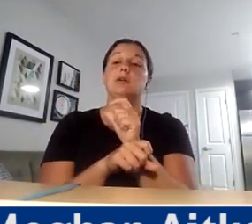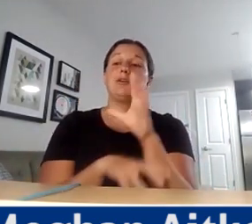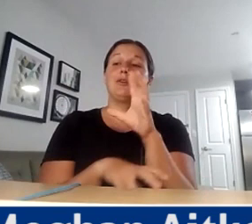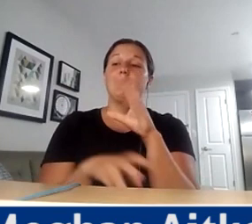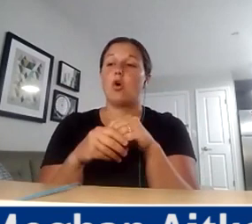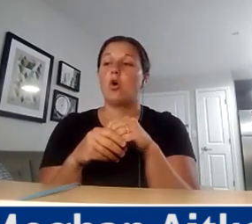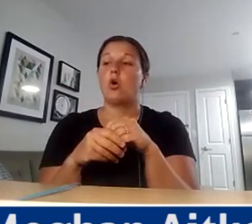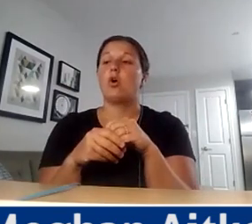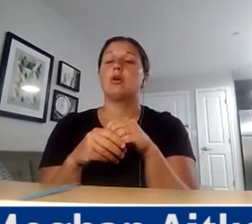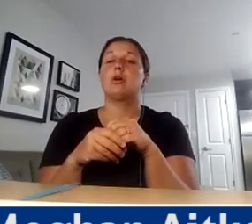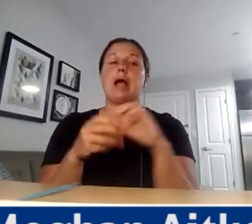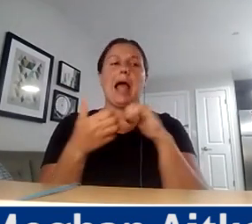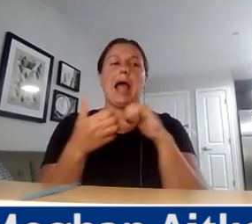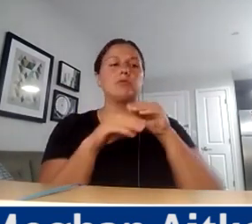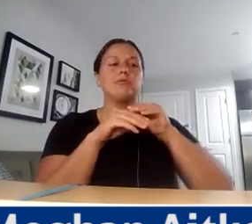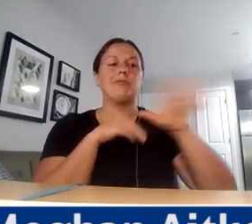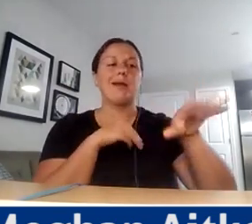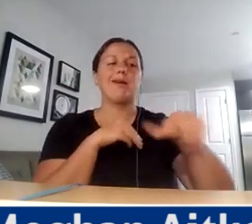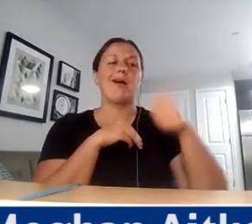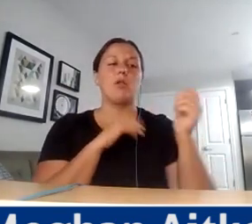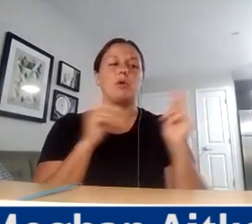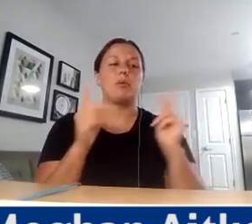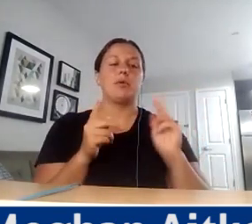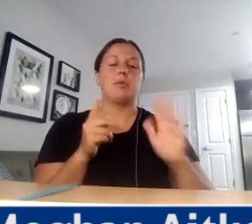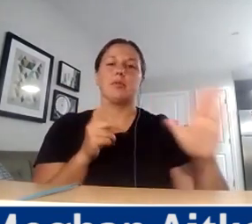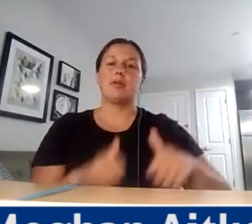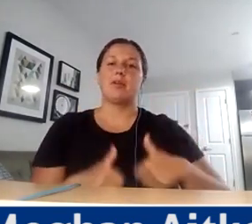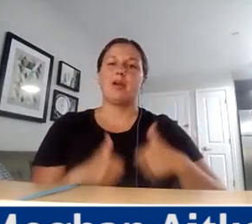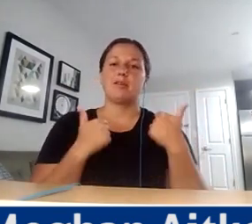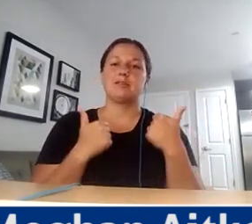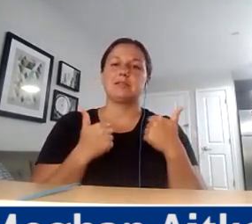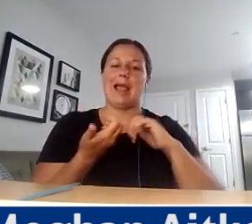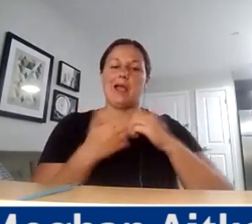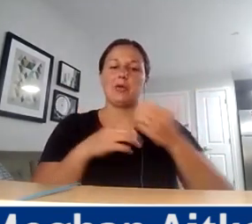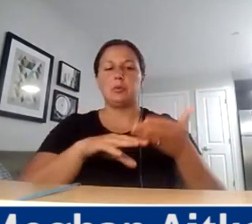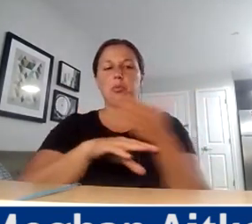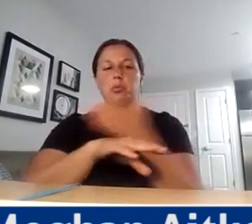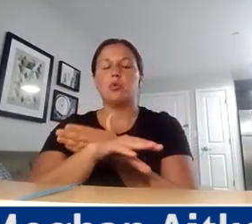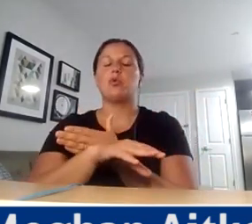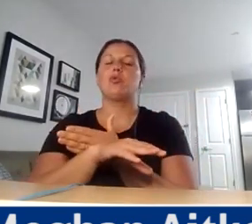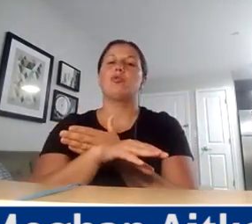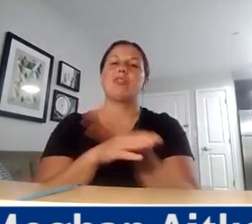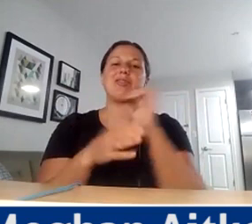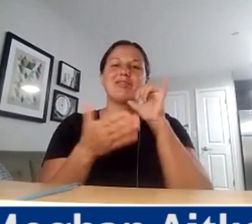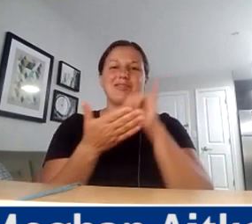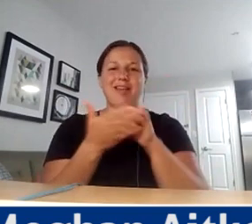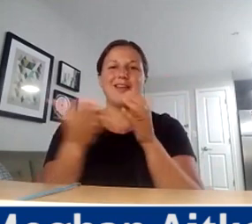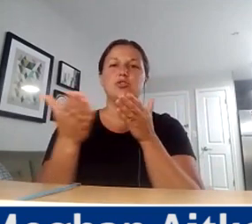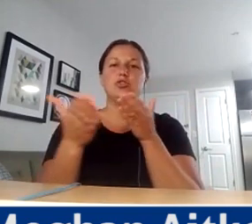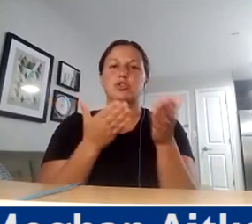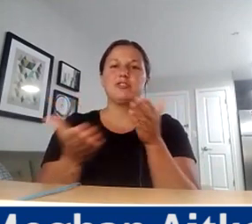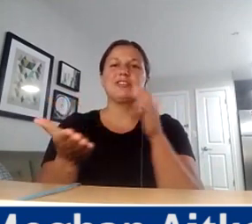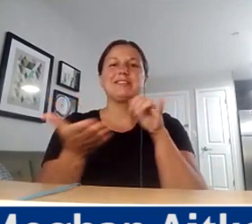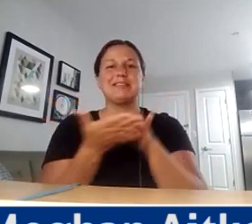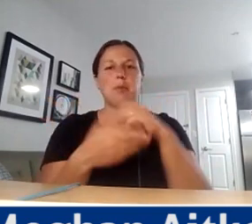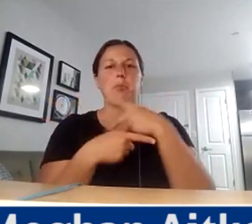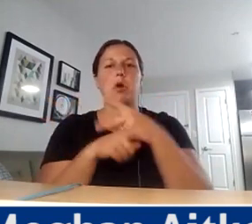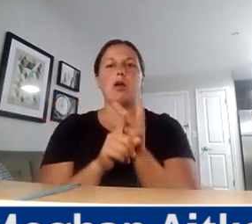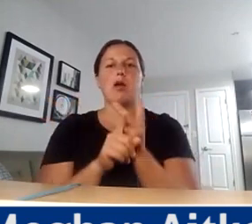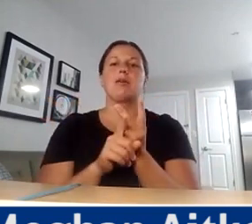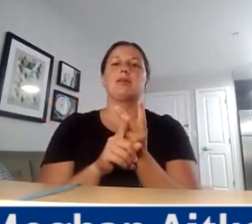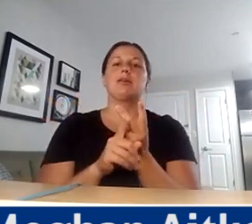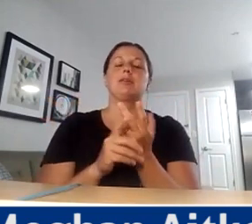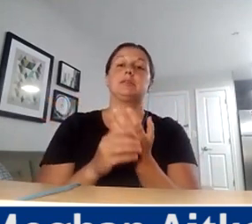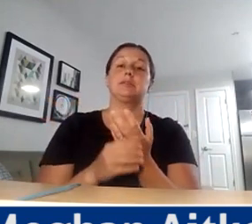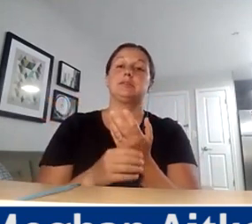affects other people's lives and how you can improve that service or product delivery. And it, you know, it's one of those things about